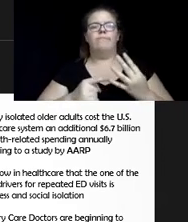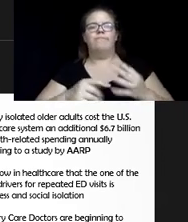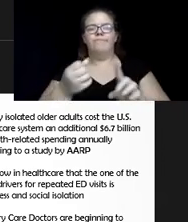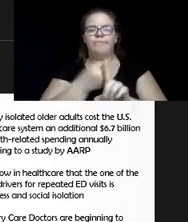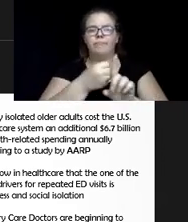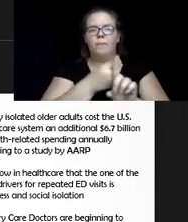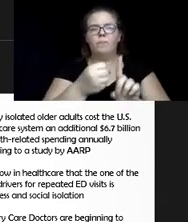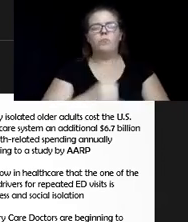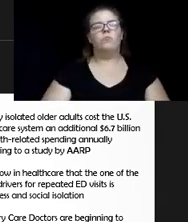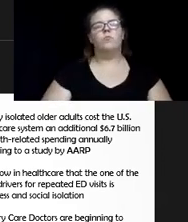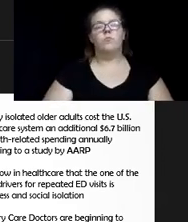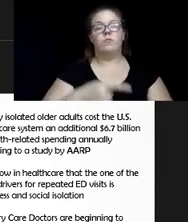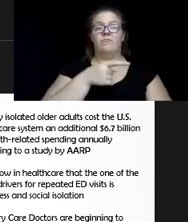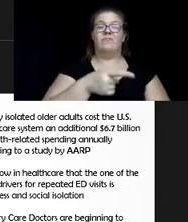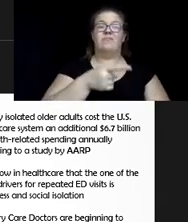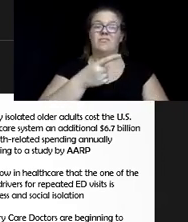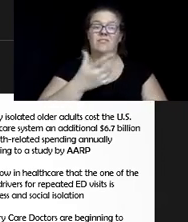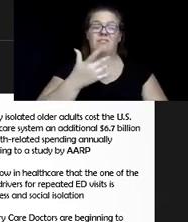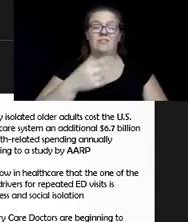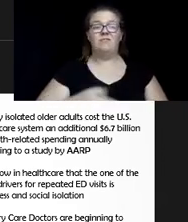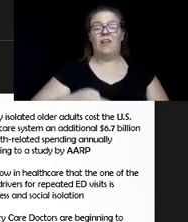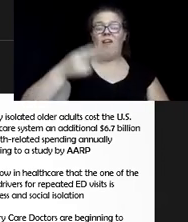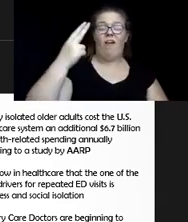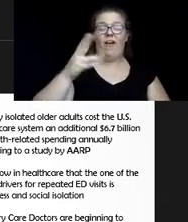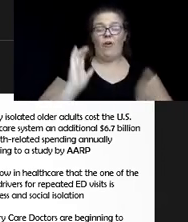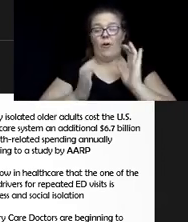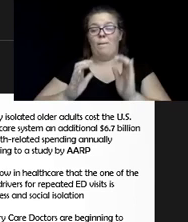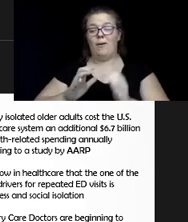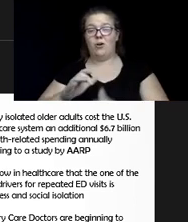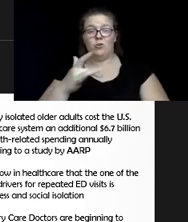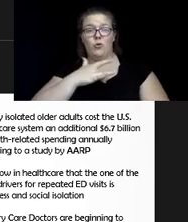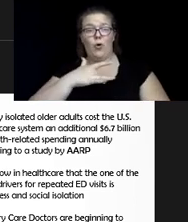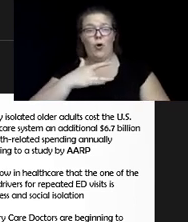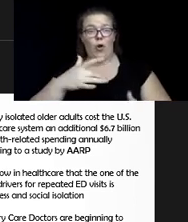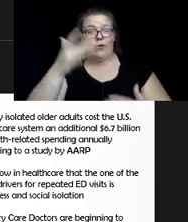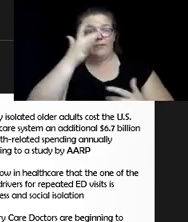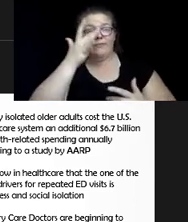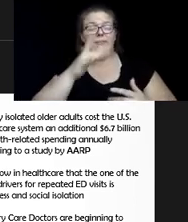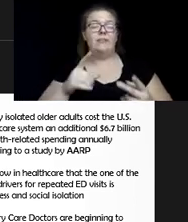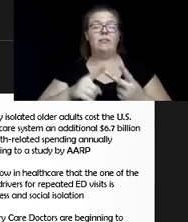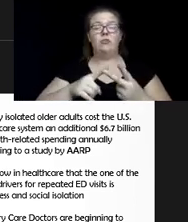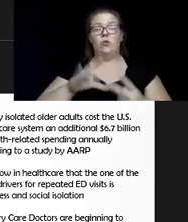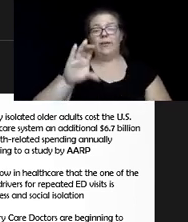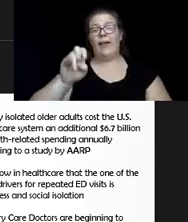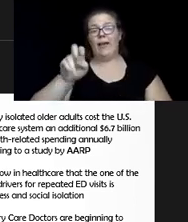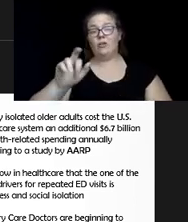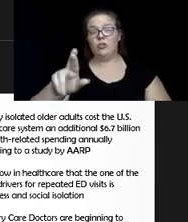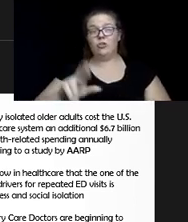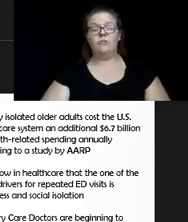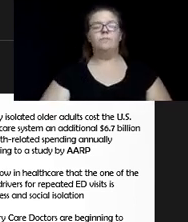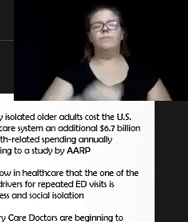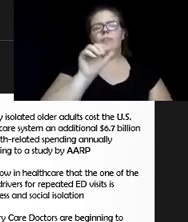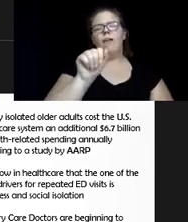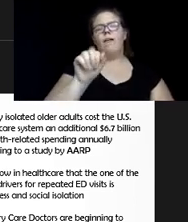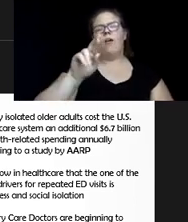than there is of death from heart disease and cancer. In a study by AARP, they equate the effects of social